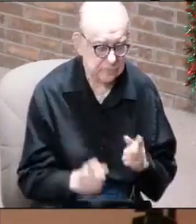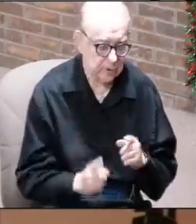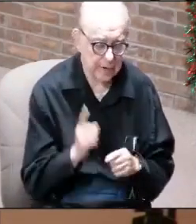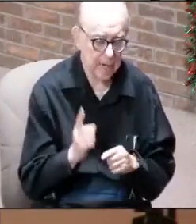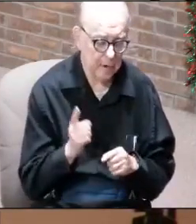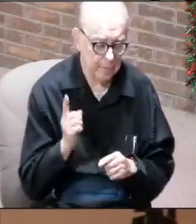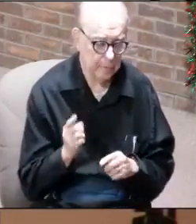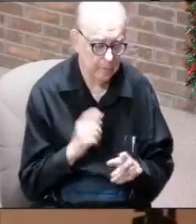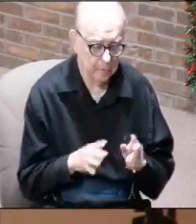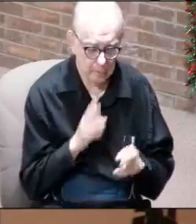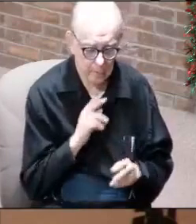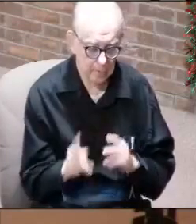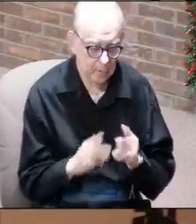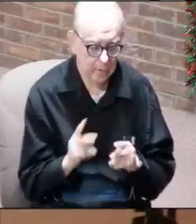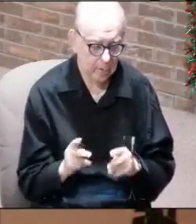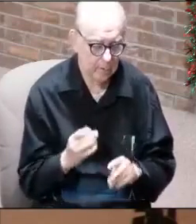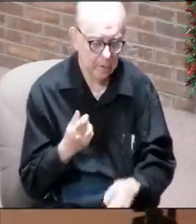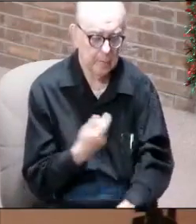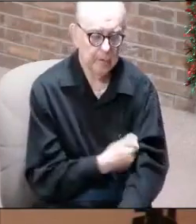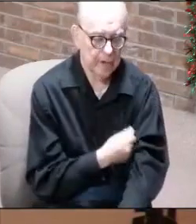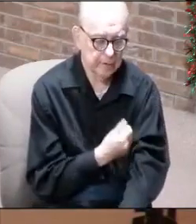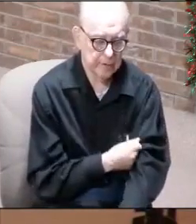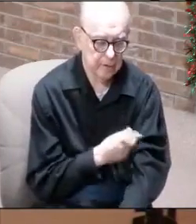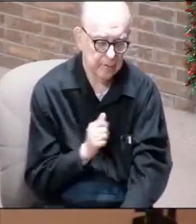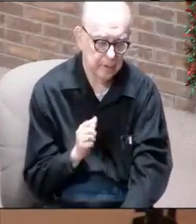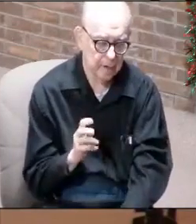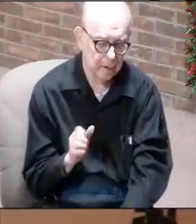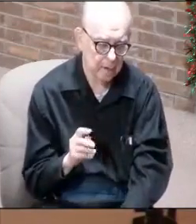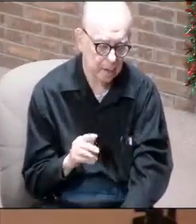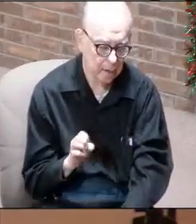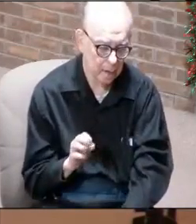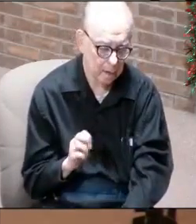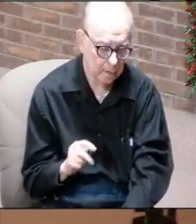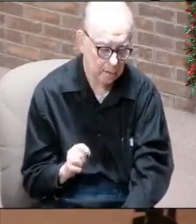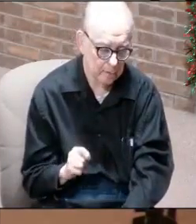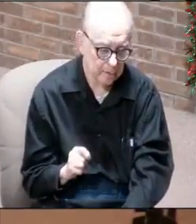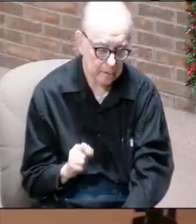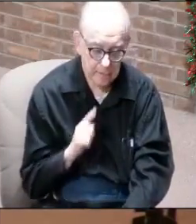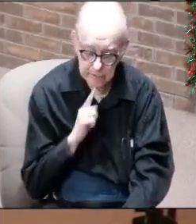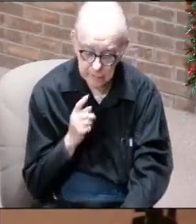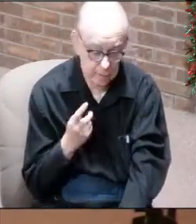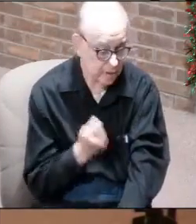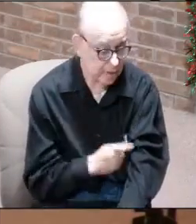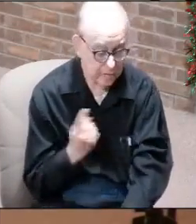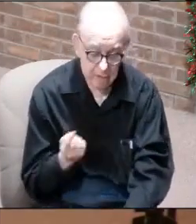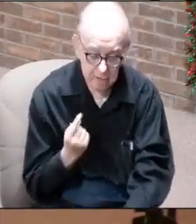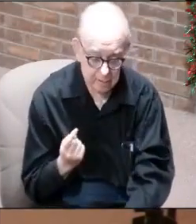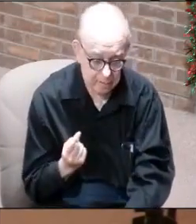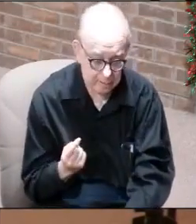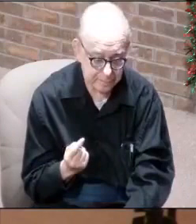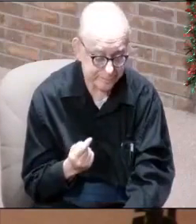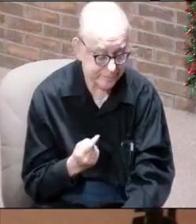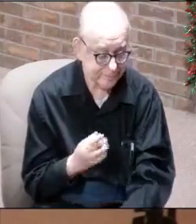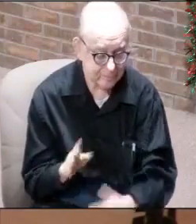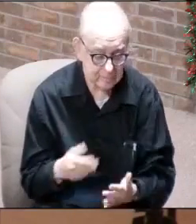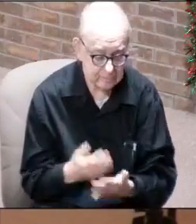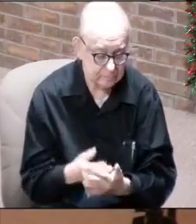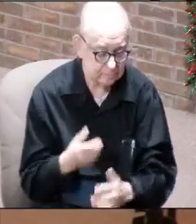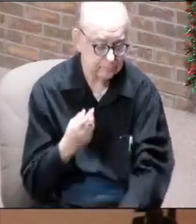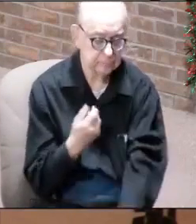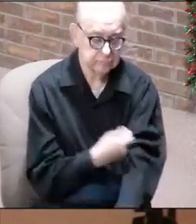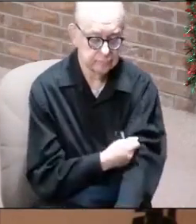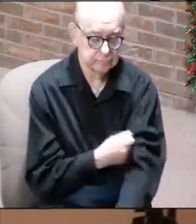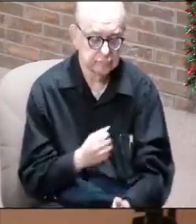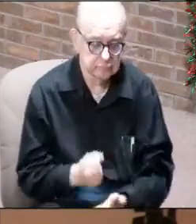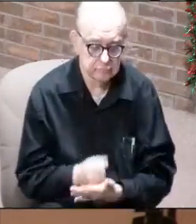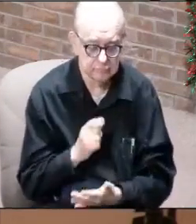They're talking about a vaccine. It's not a vaccine. Okay, it's a shot. It's all it is. It's a shot